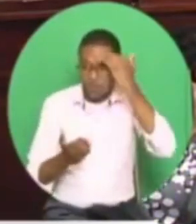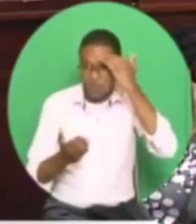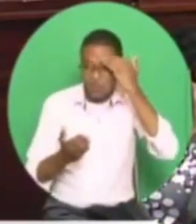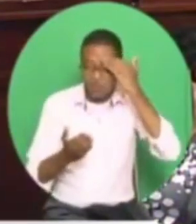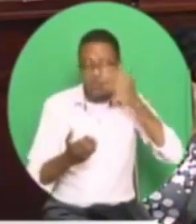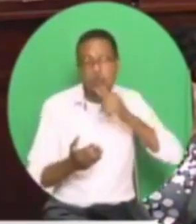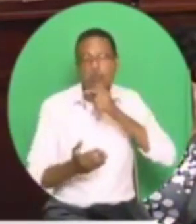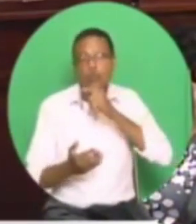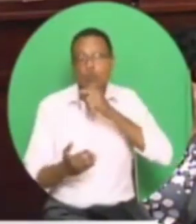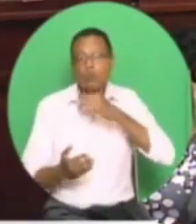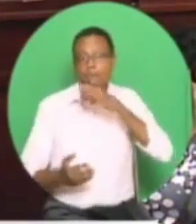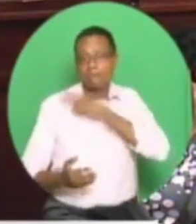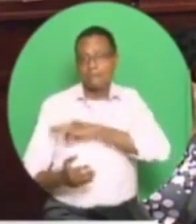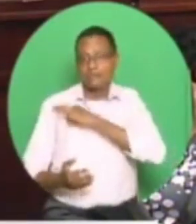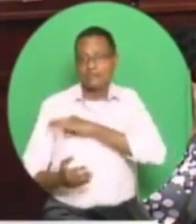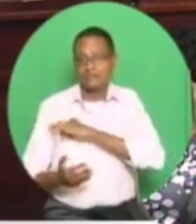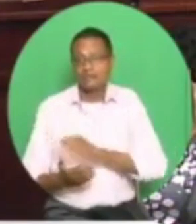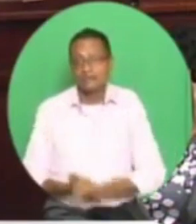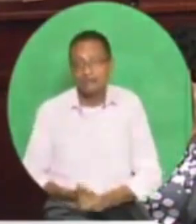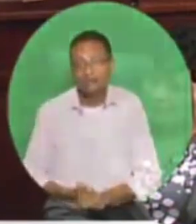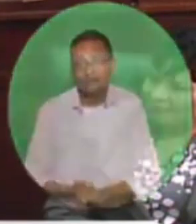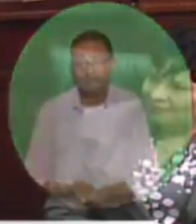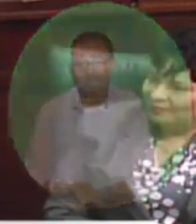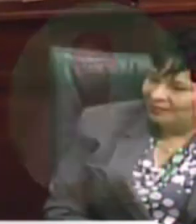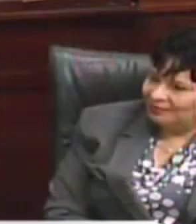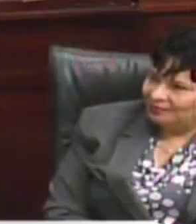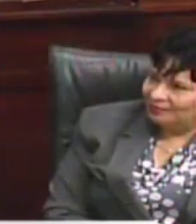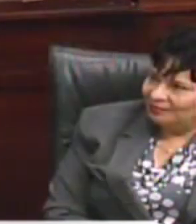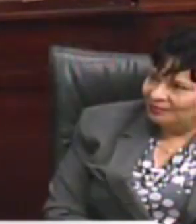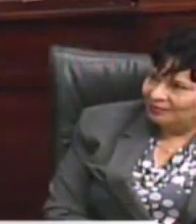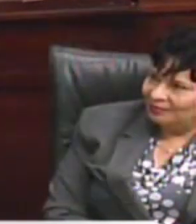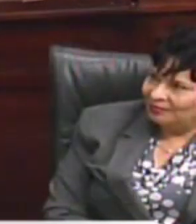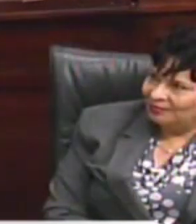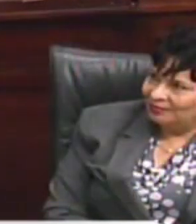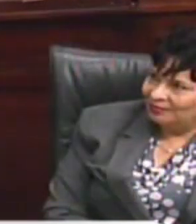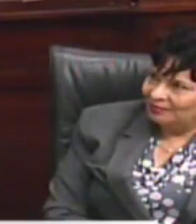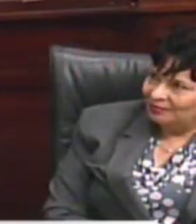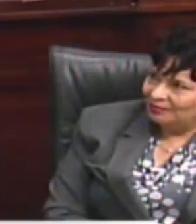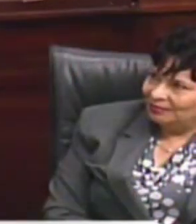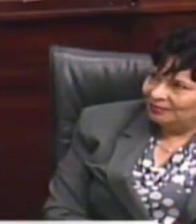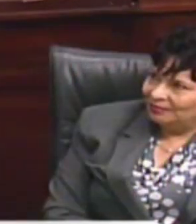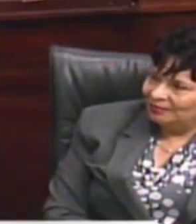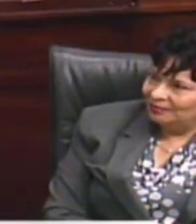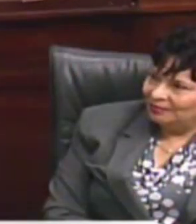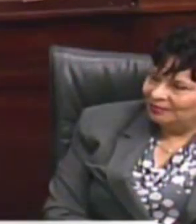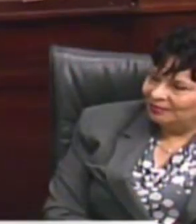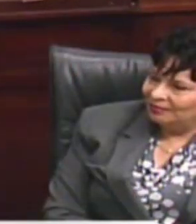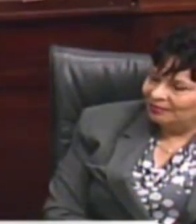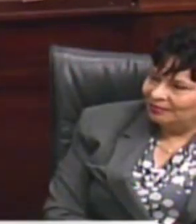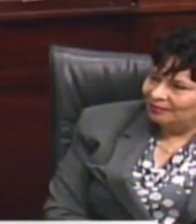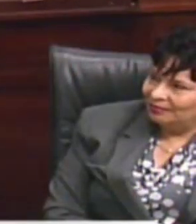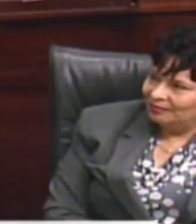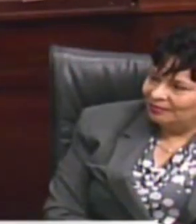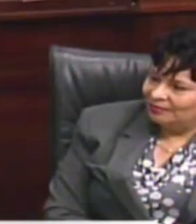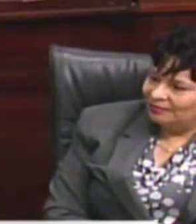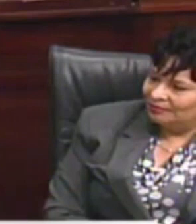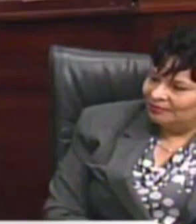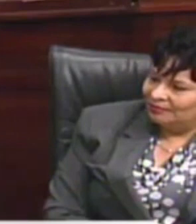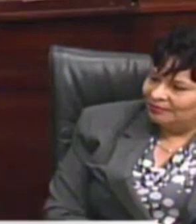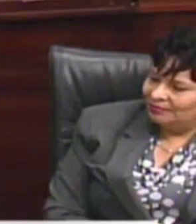It is a Wells Fargo account. $550,000 United States dollars.